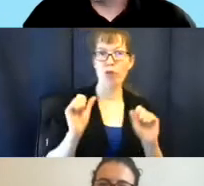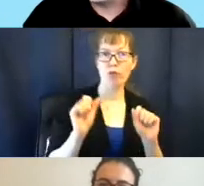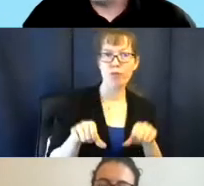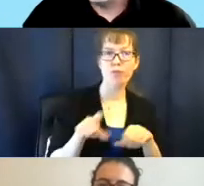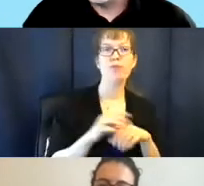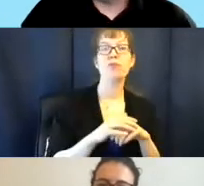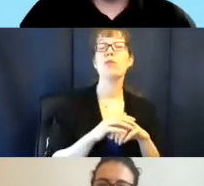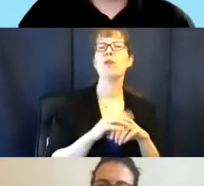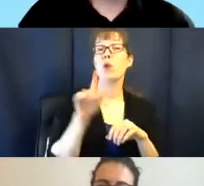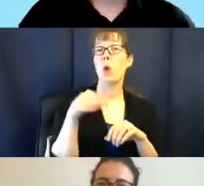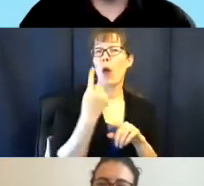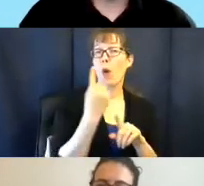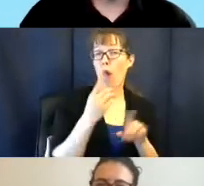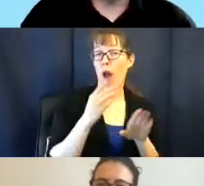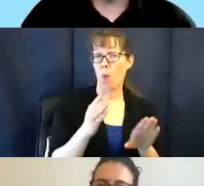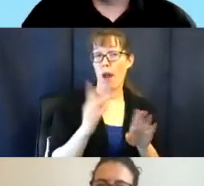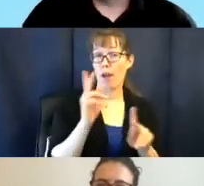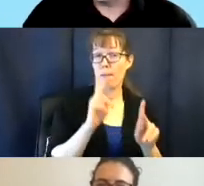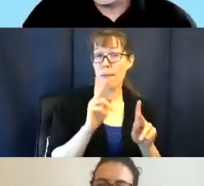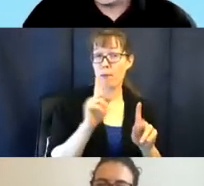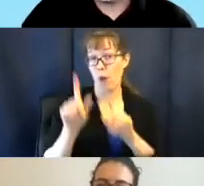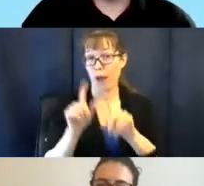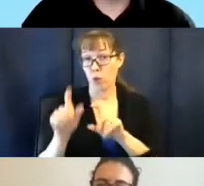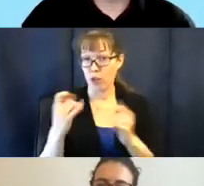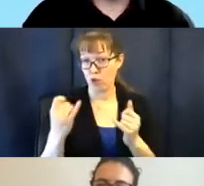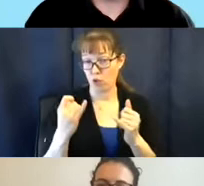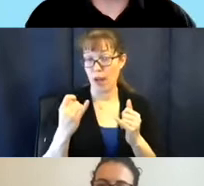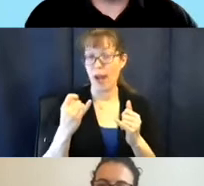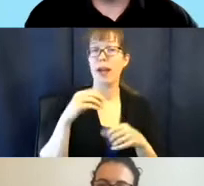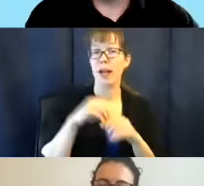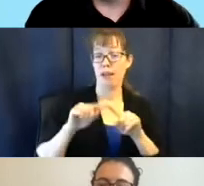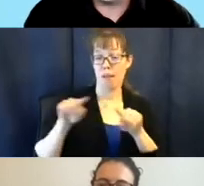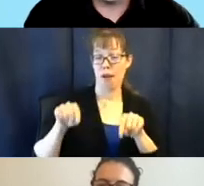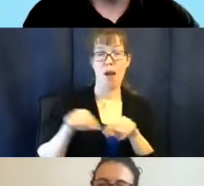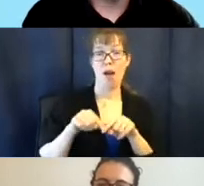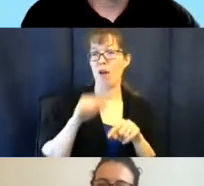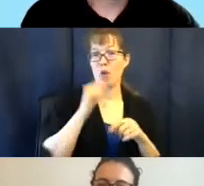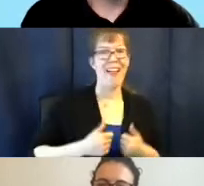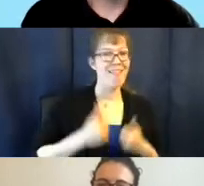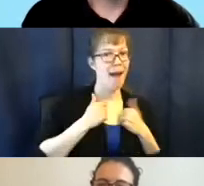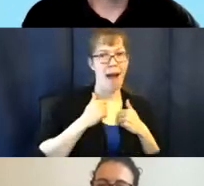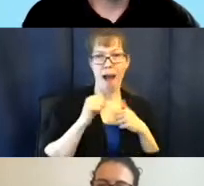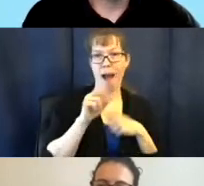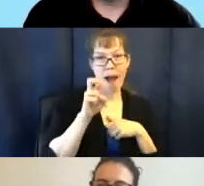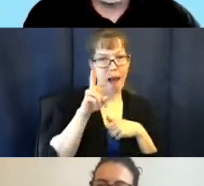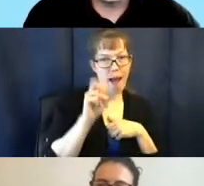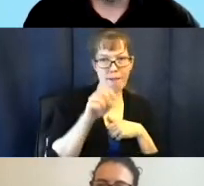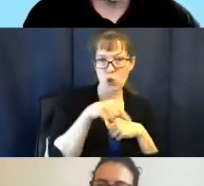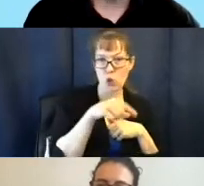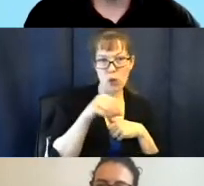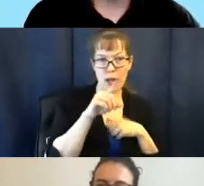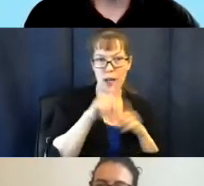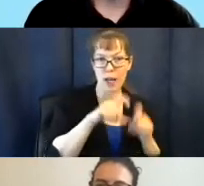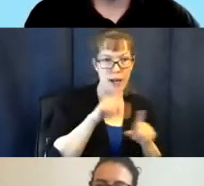We only have one way for folks to ask questions today. We will not have any live Q&A, so if you would like to